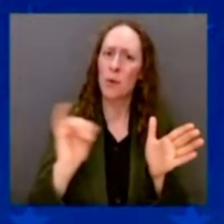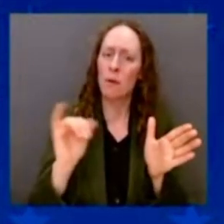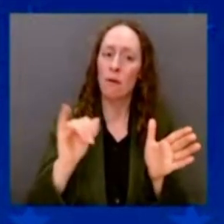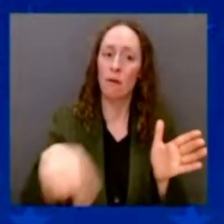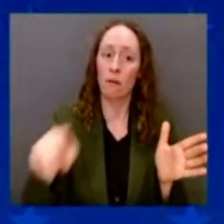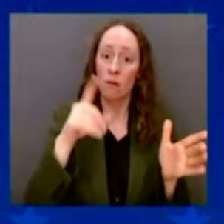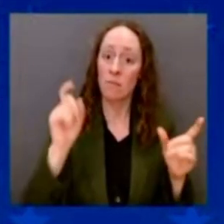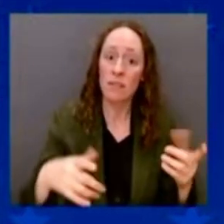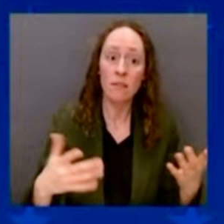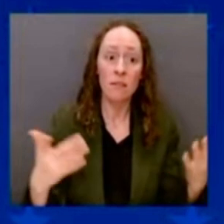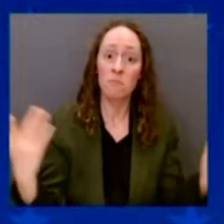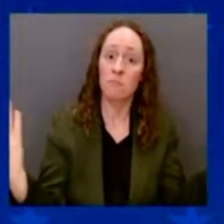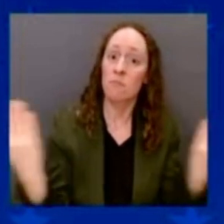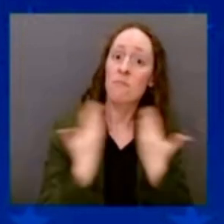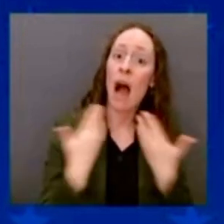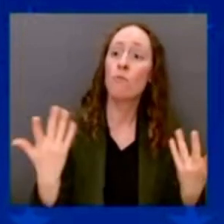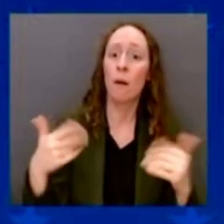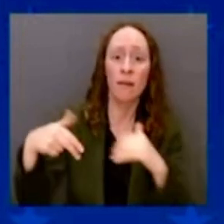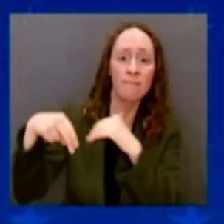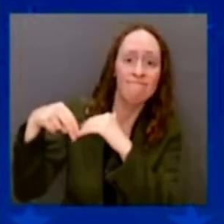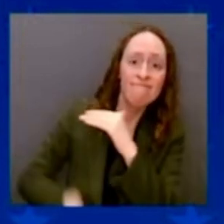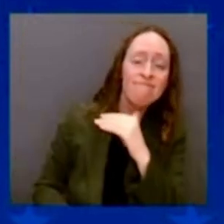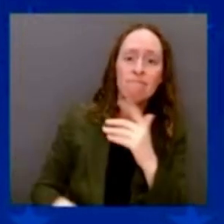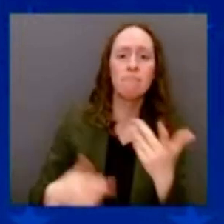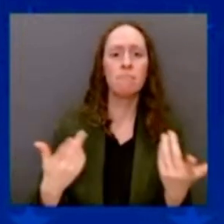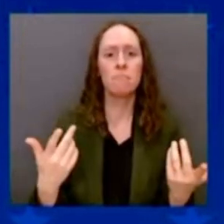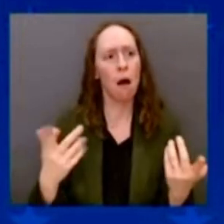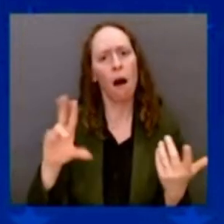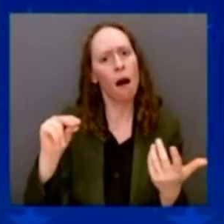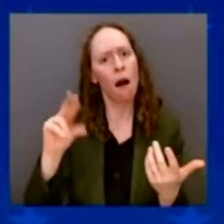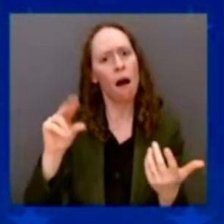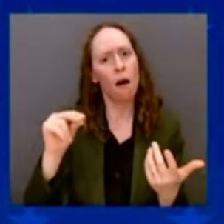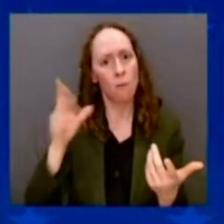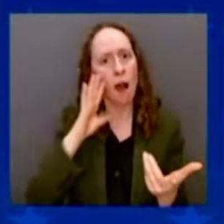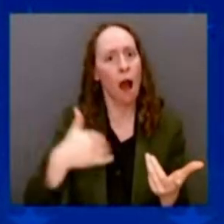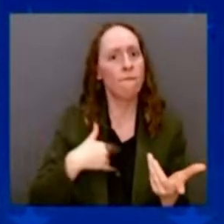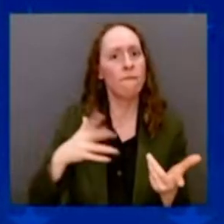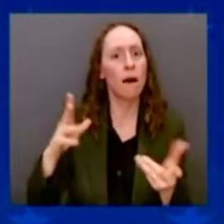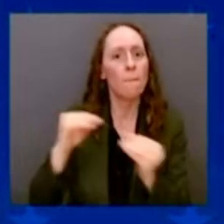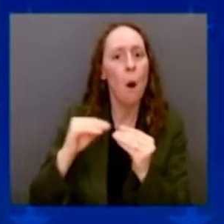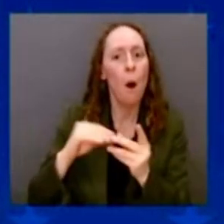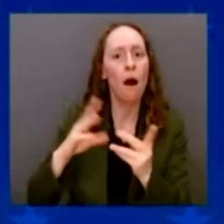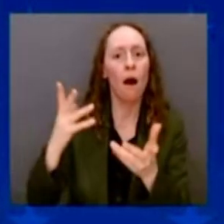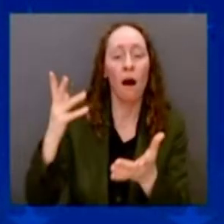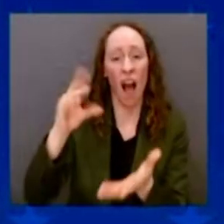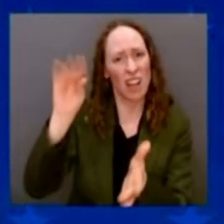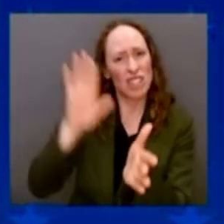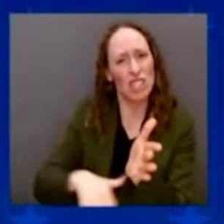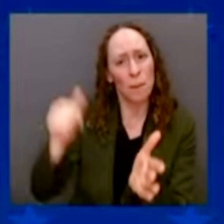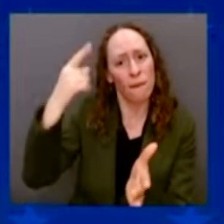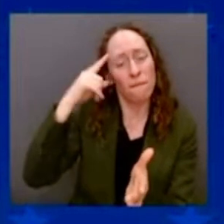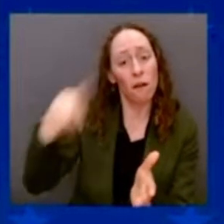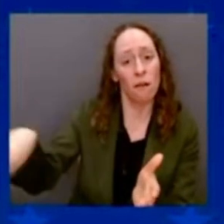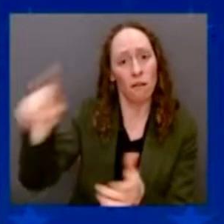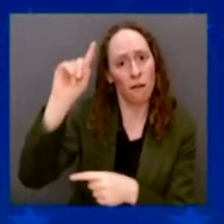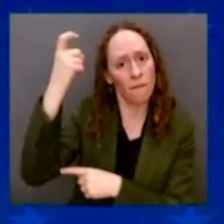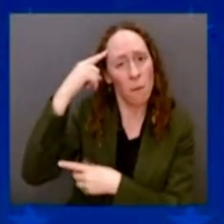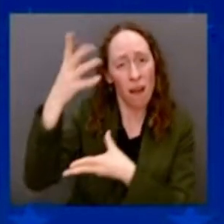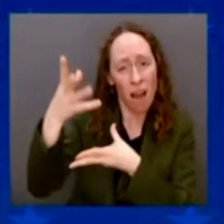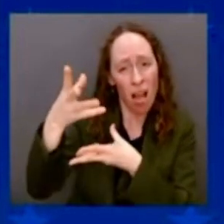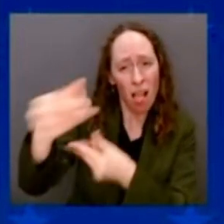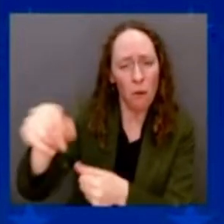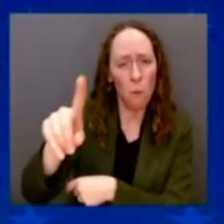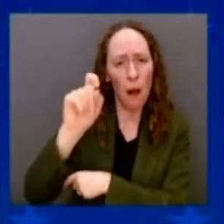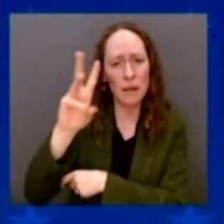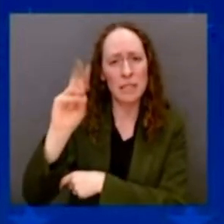$160 billion. These guys keep saying, how are you going to cut the deficit? Well, guess what? If your tax dollars